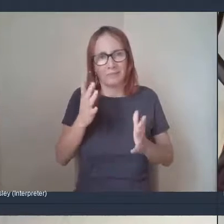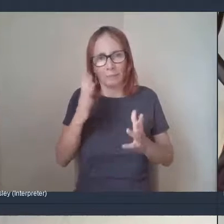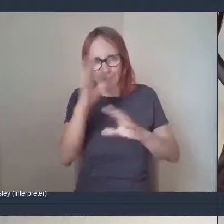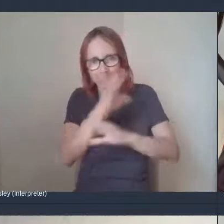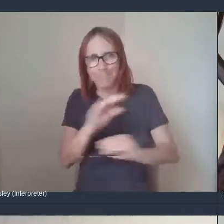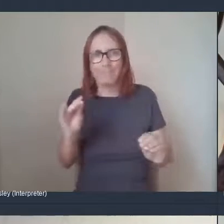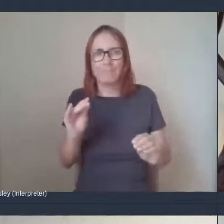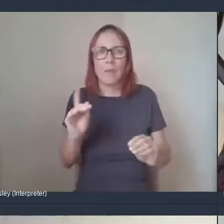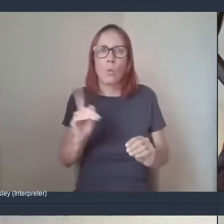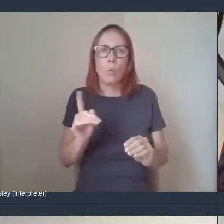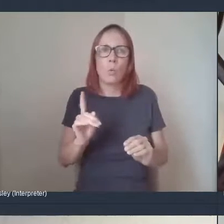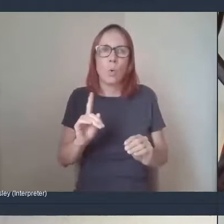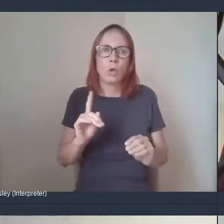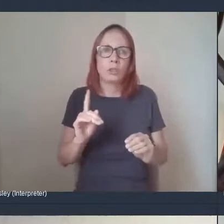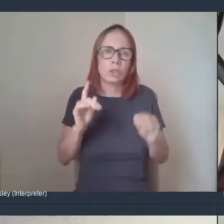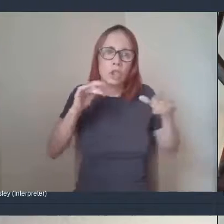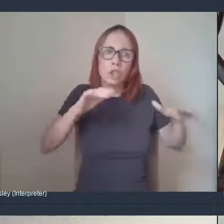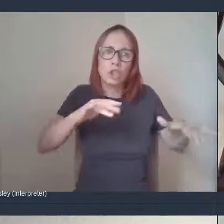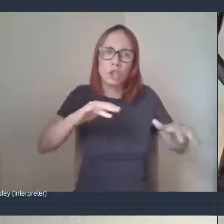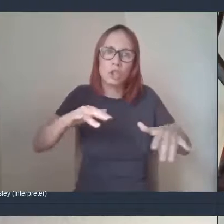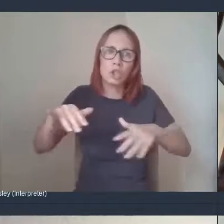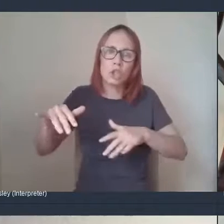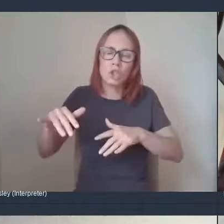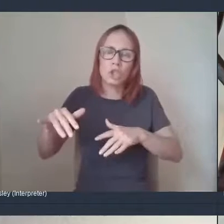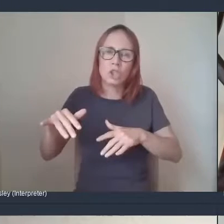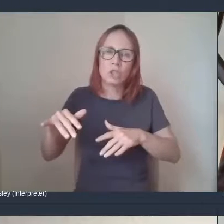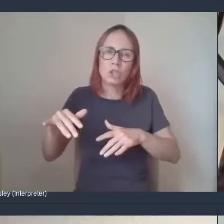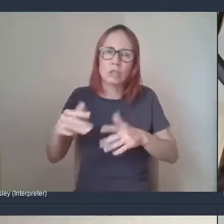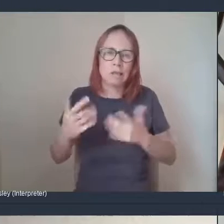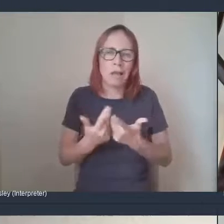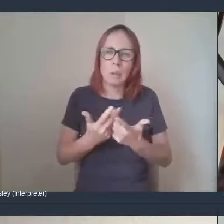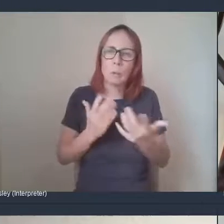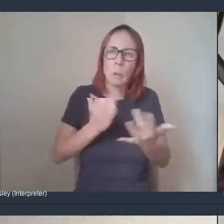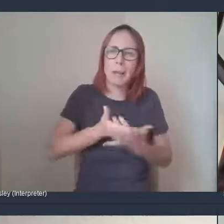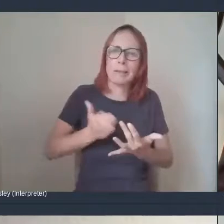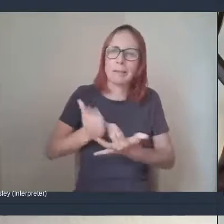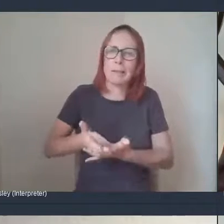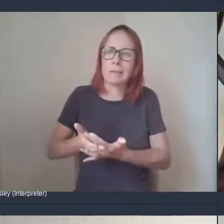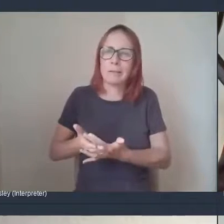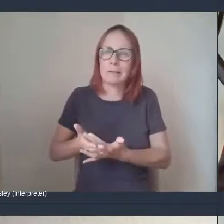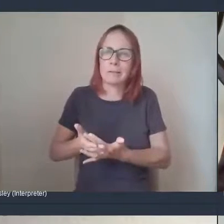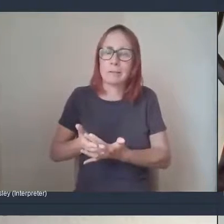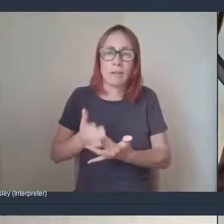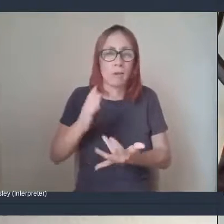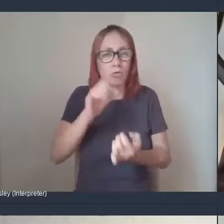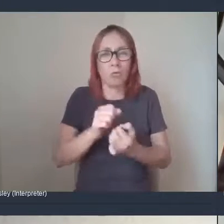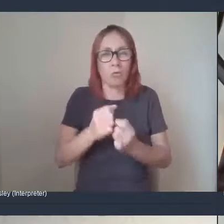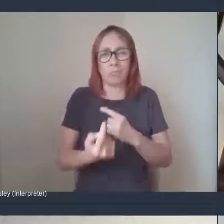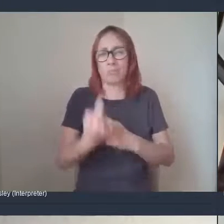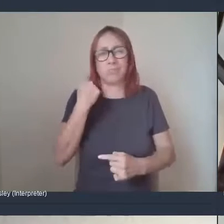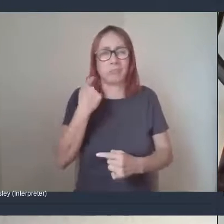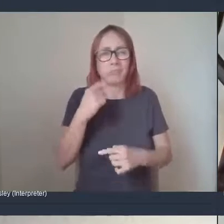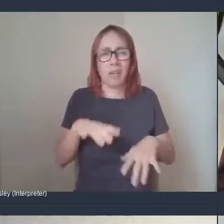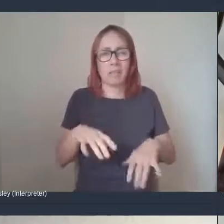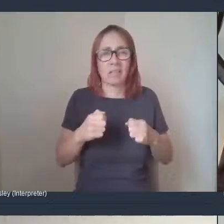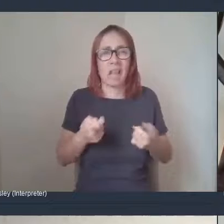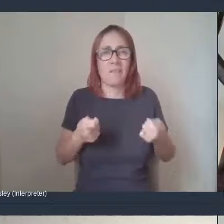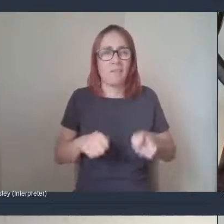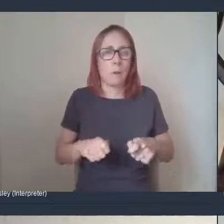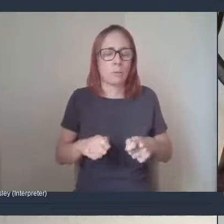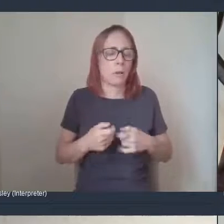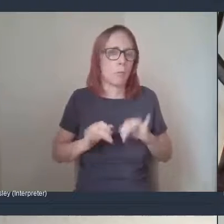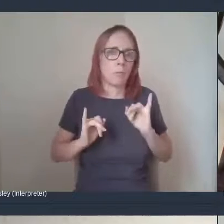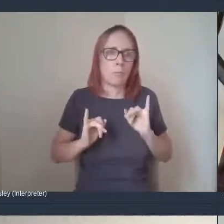accessible in, in such a situation as what we were at the beginning of lockdown. I think mainly the, I think